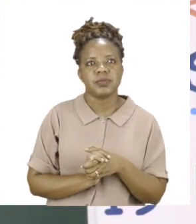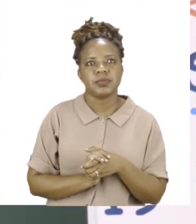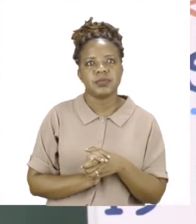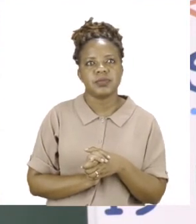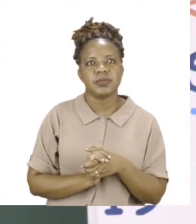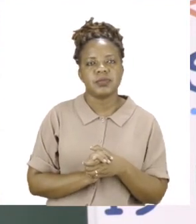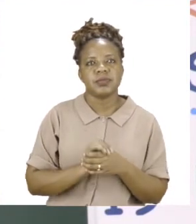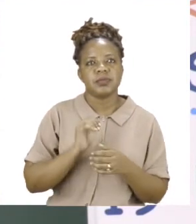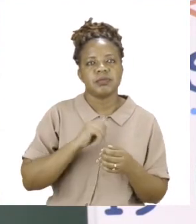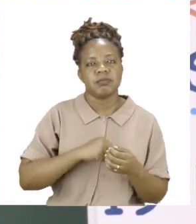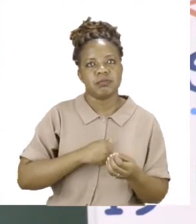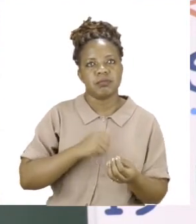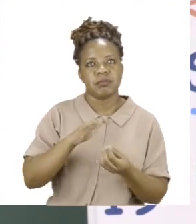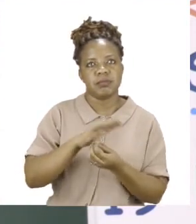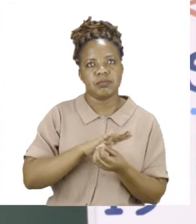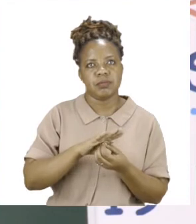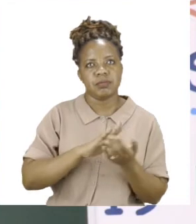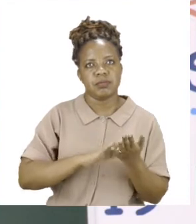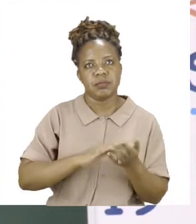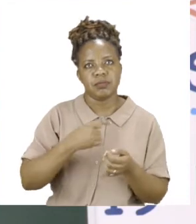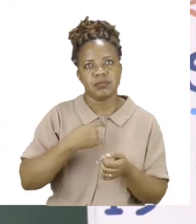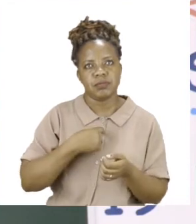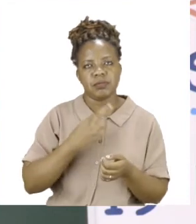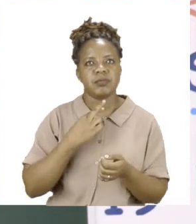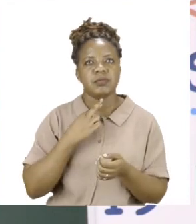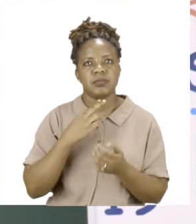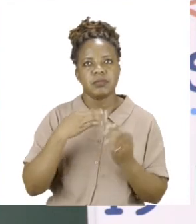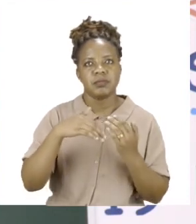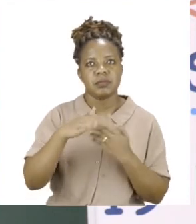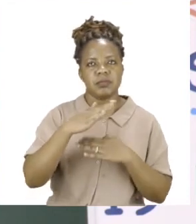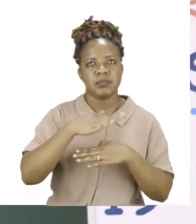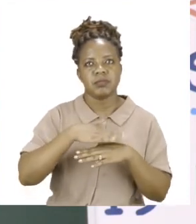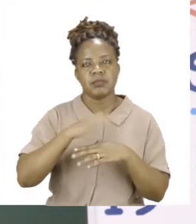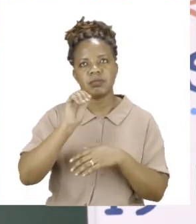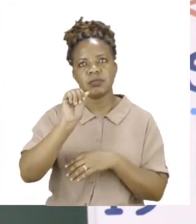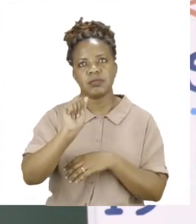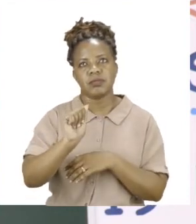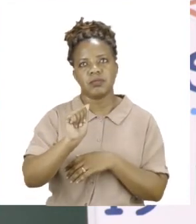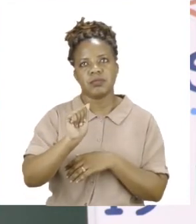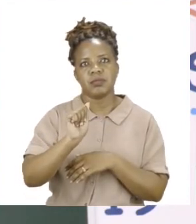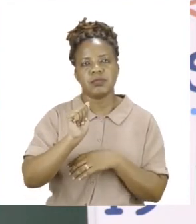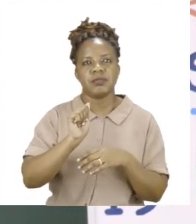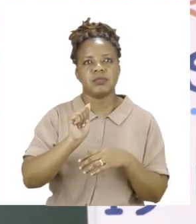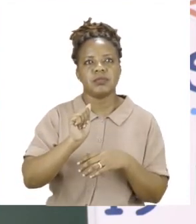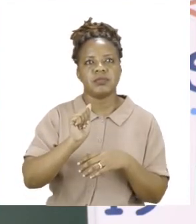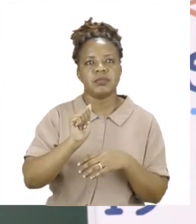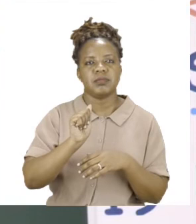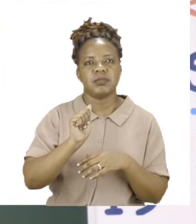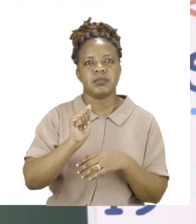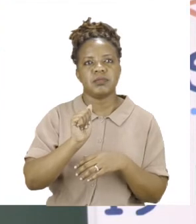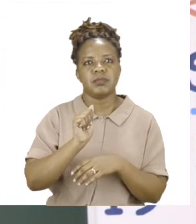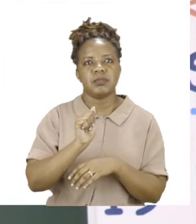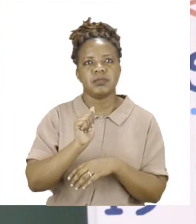my sentence says, my family and I are going on a... The last